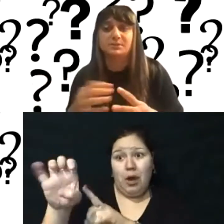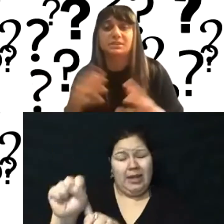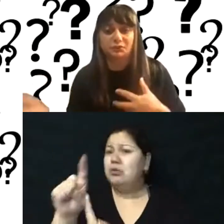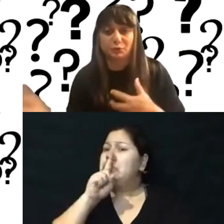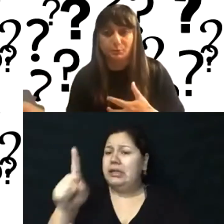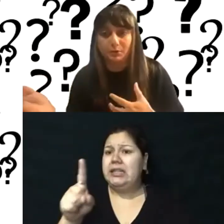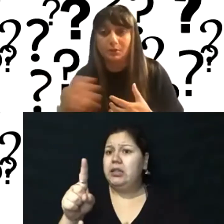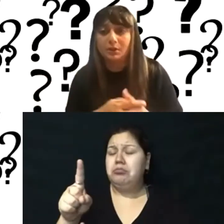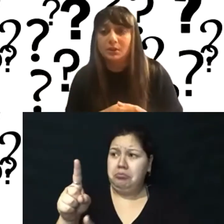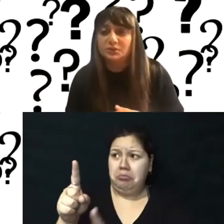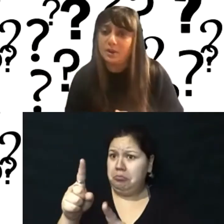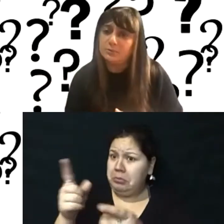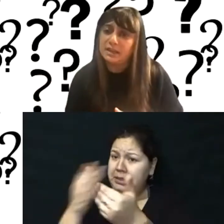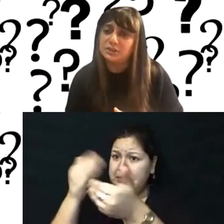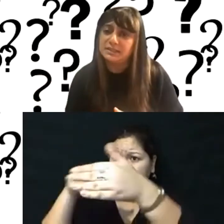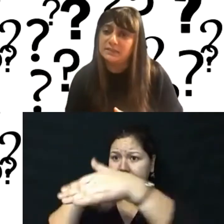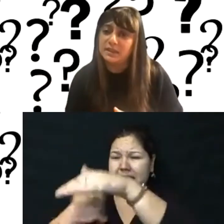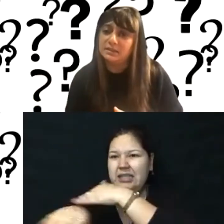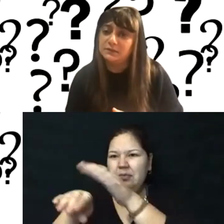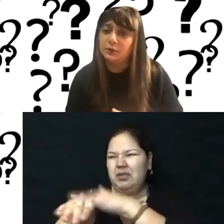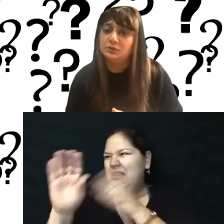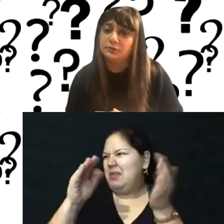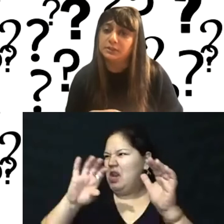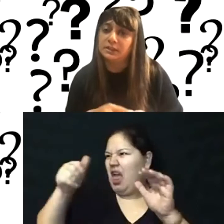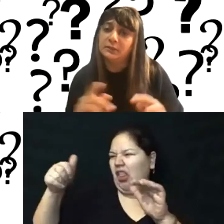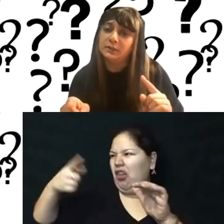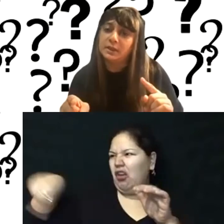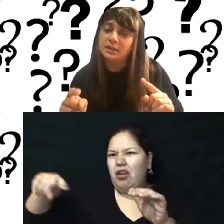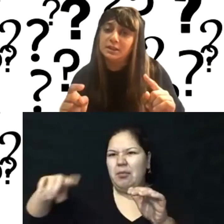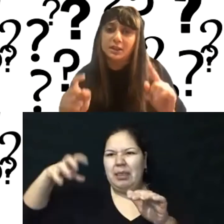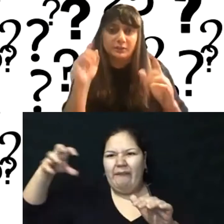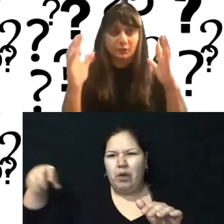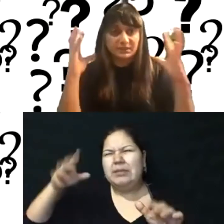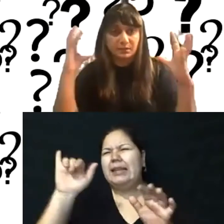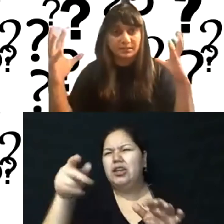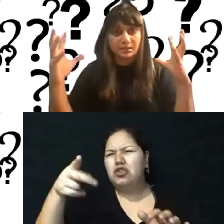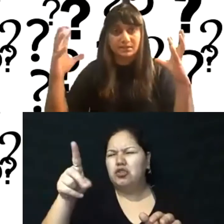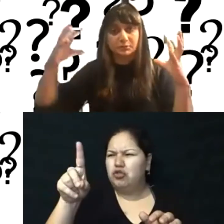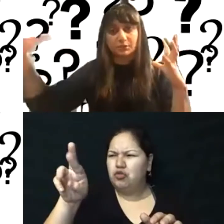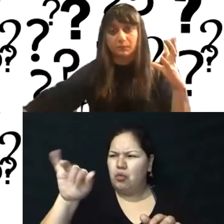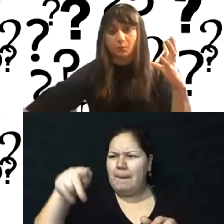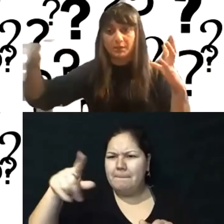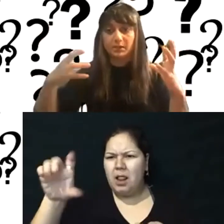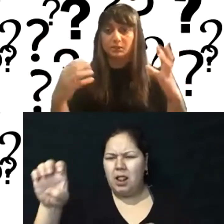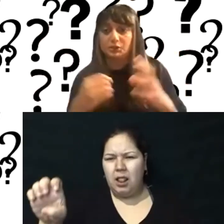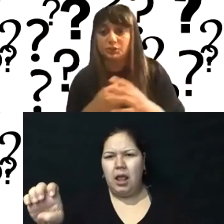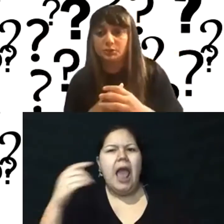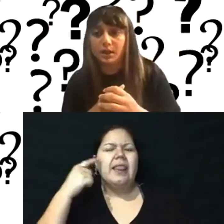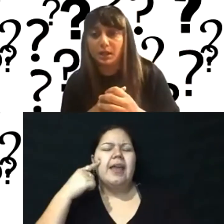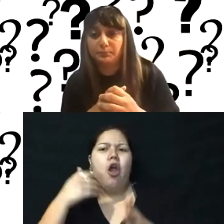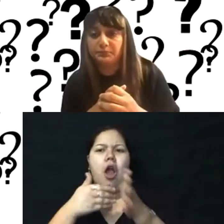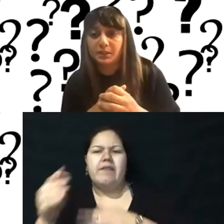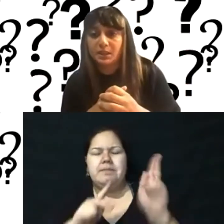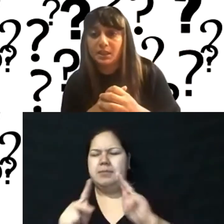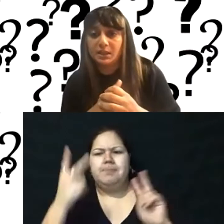platforms such as Drupal. So I would actually say that it is very user friendly. And I think that, I think that there is a misconception of what it can do.